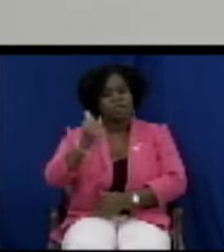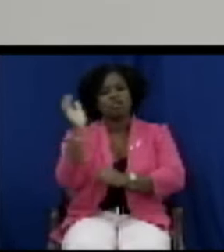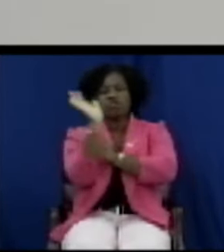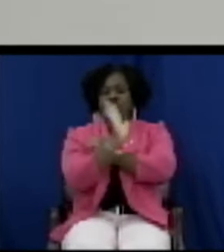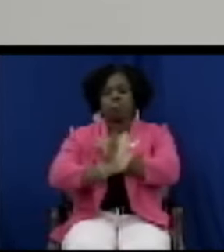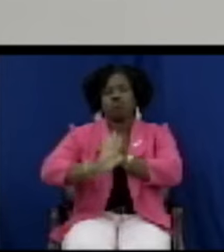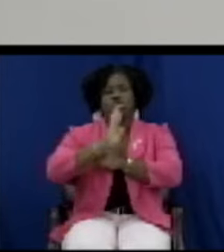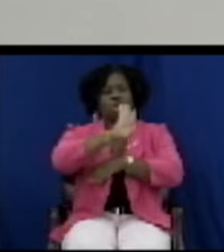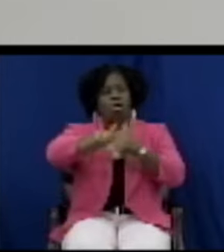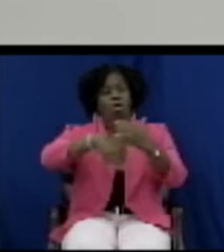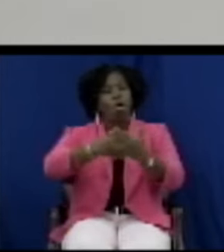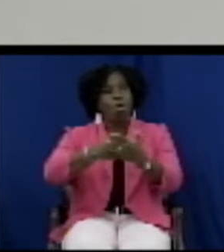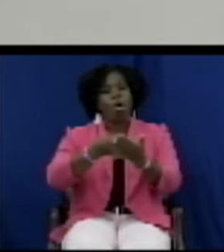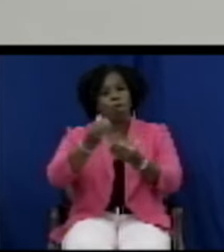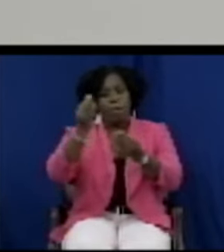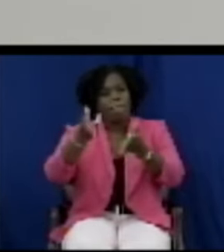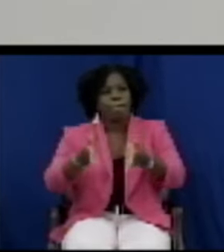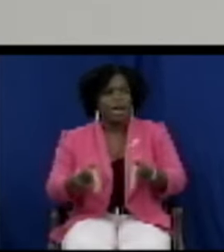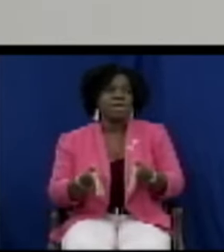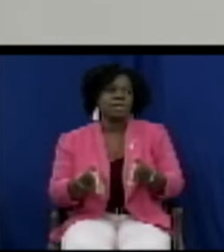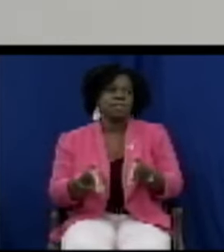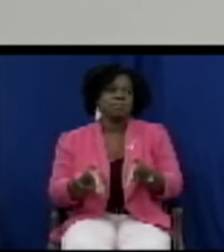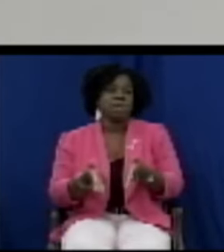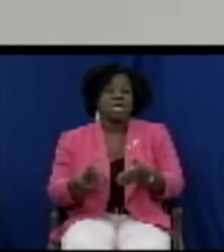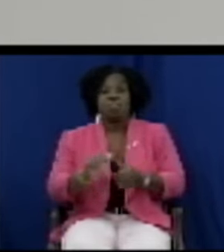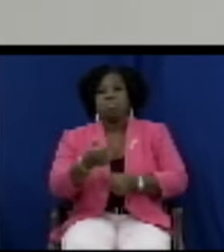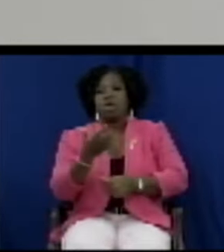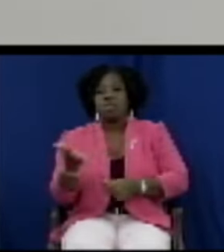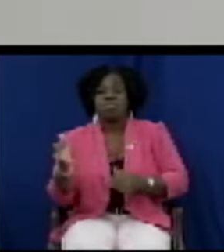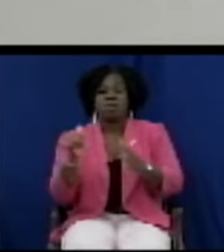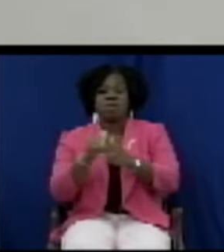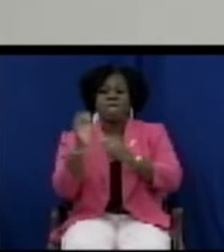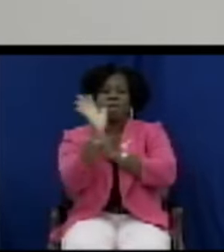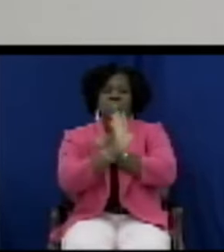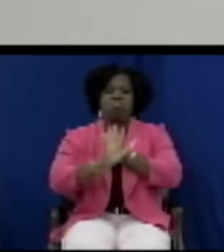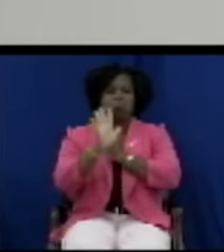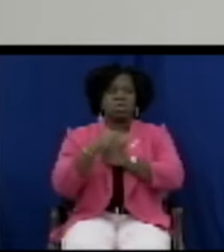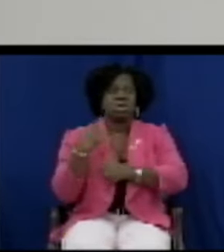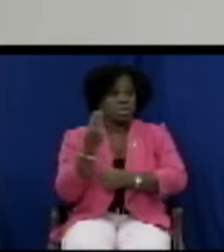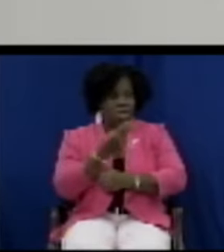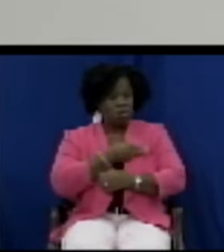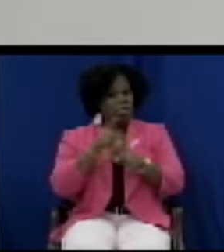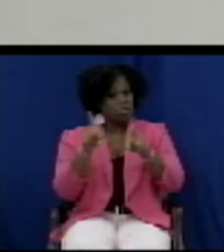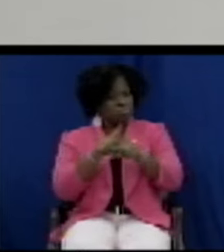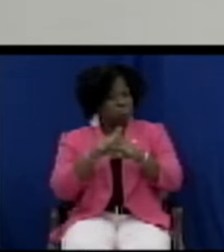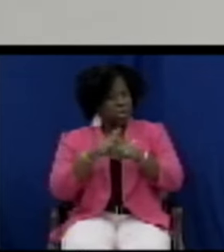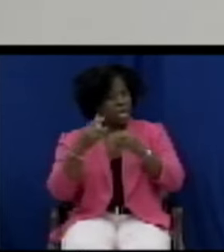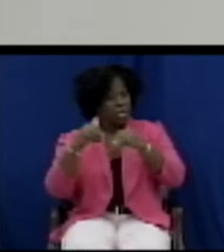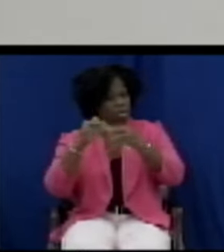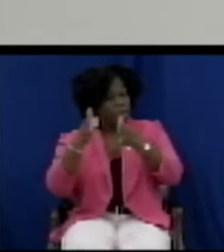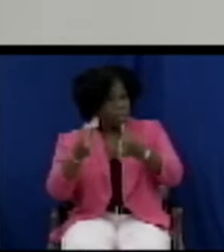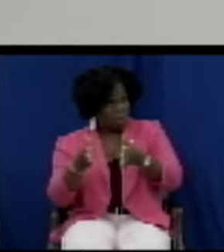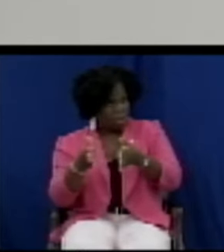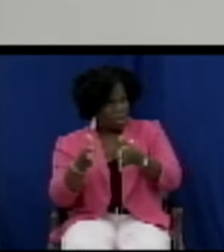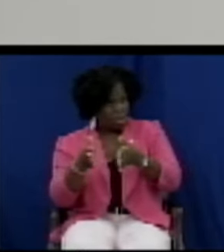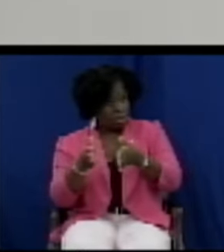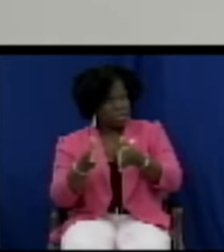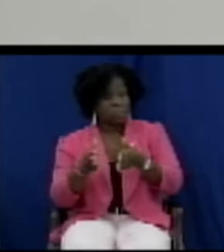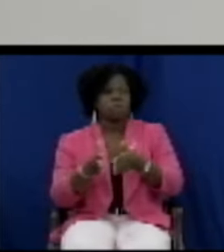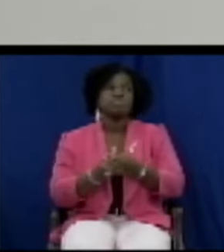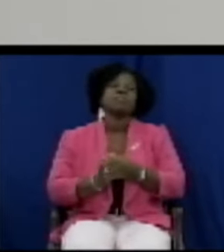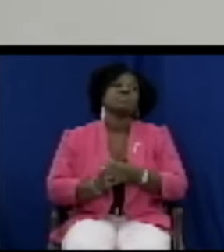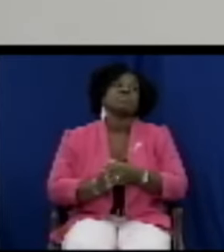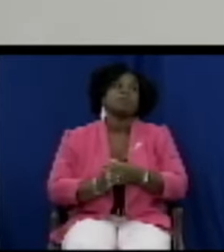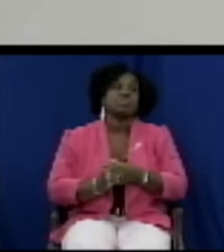of us as consumers and anything that protects us as consumers we should seek at all times